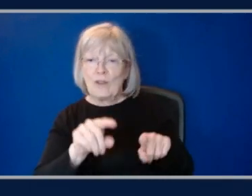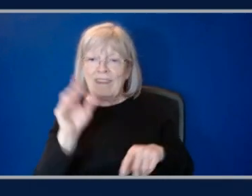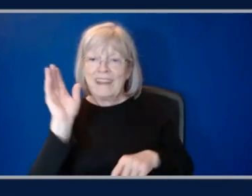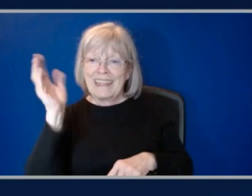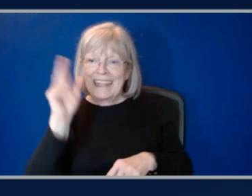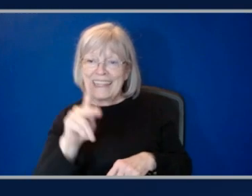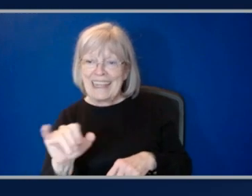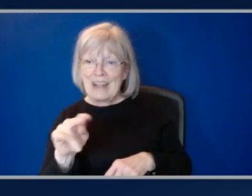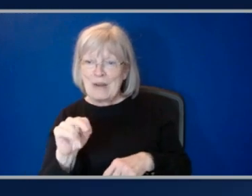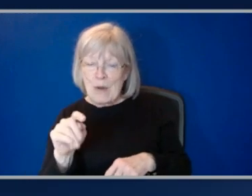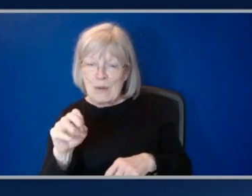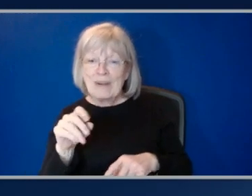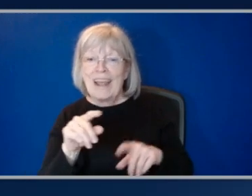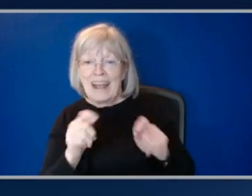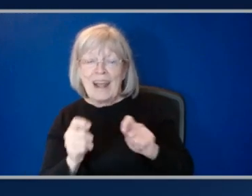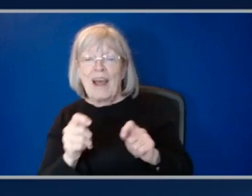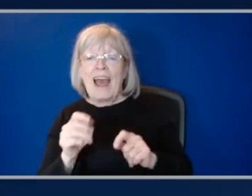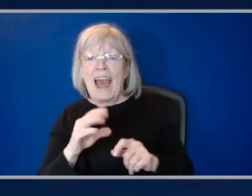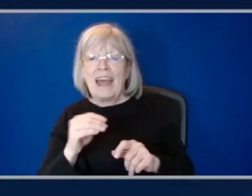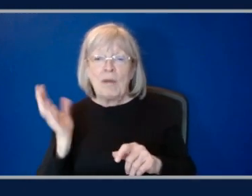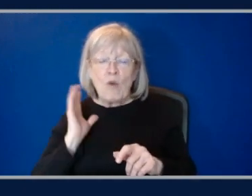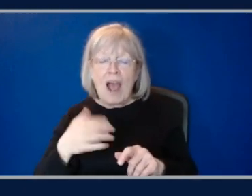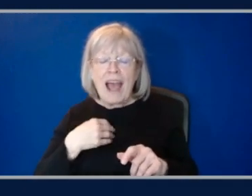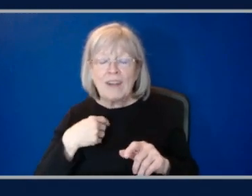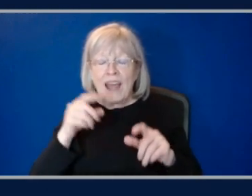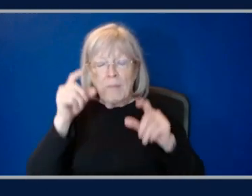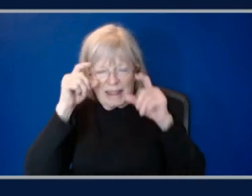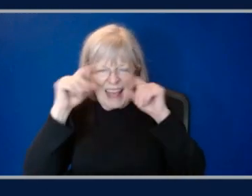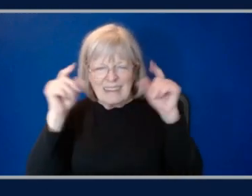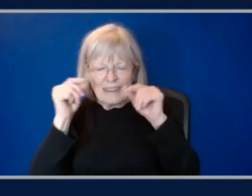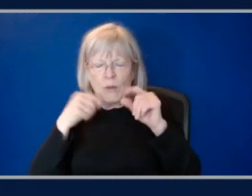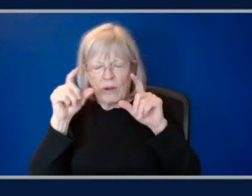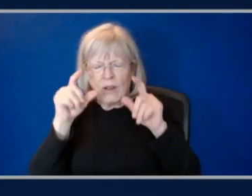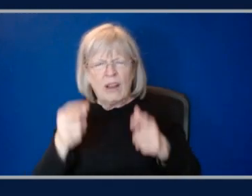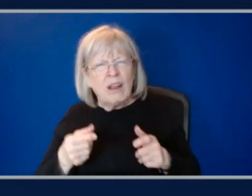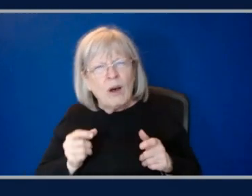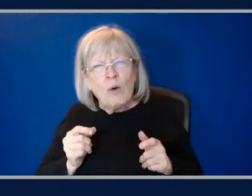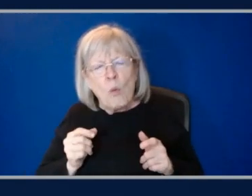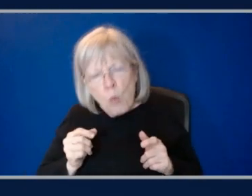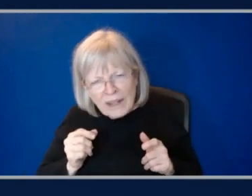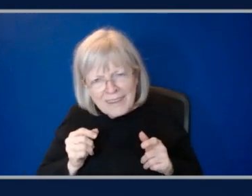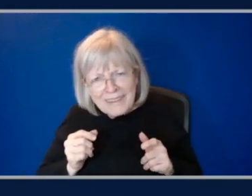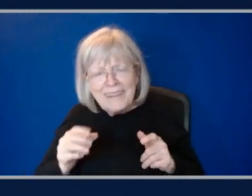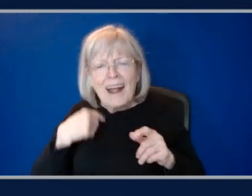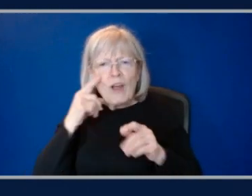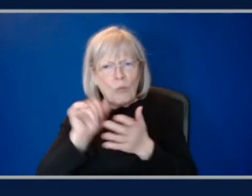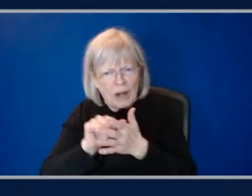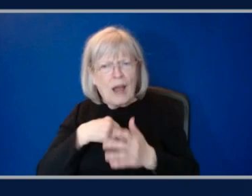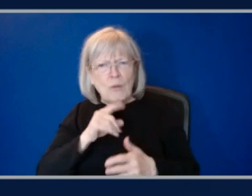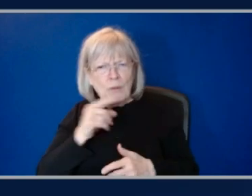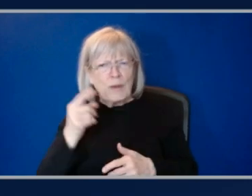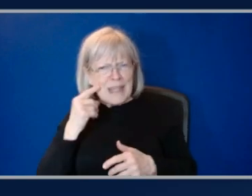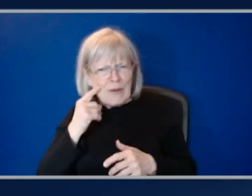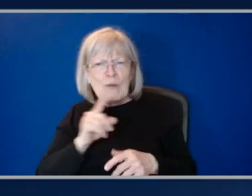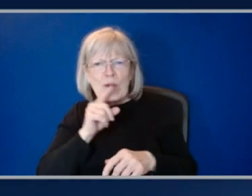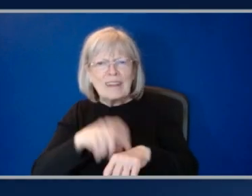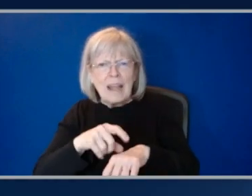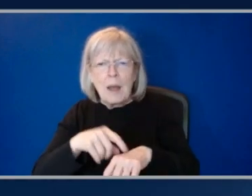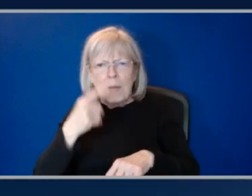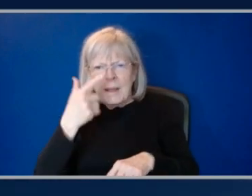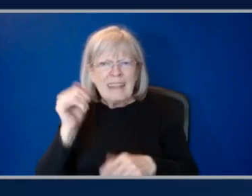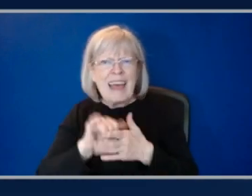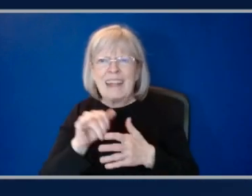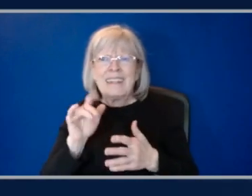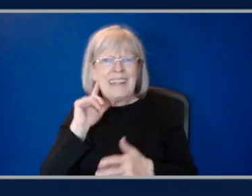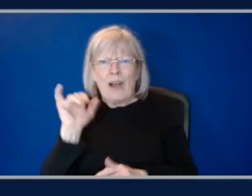the chat, actually was wearing my glasses, took them all. I like, what? Like I had to fact check myself and what I was hearing in real time because it just sounds so crazy.